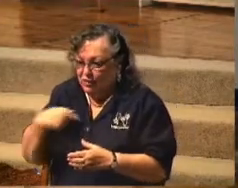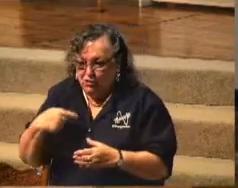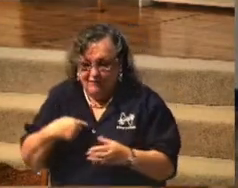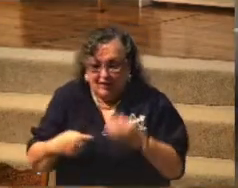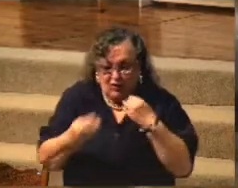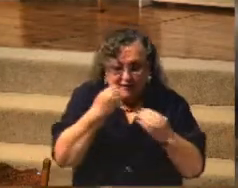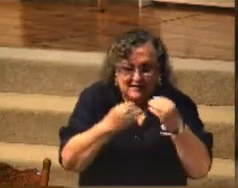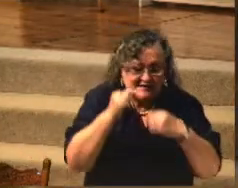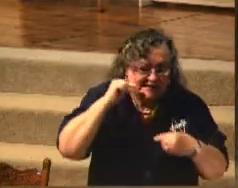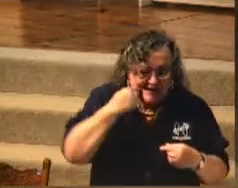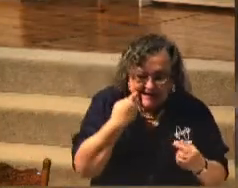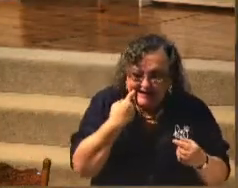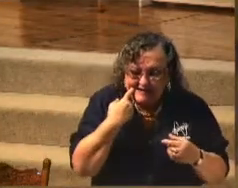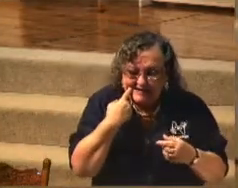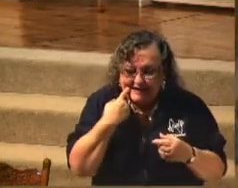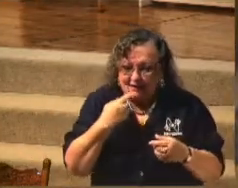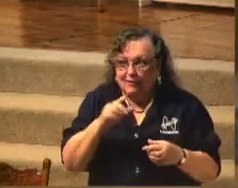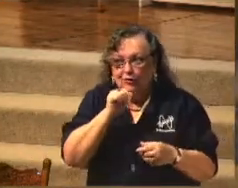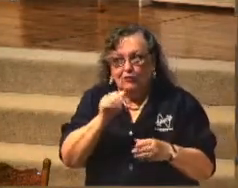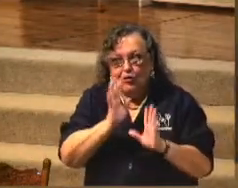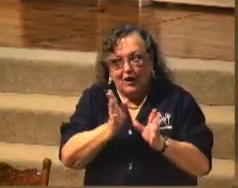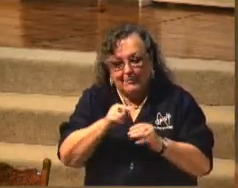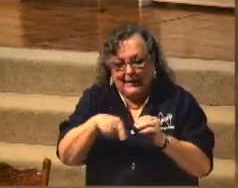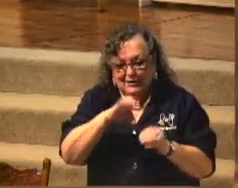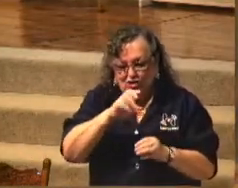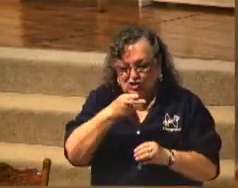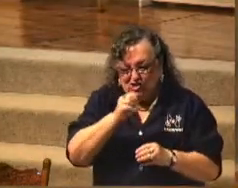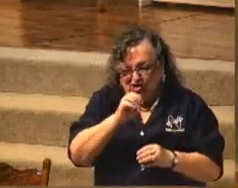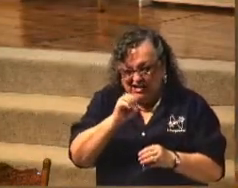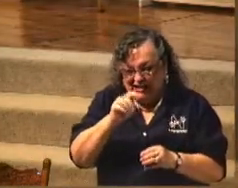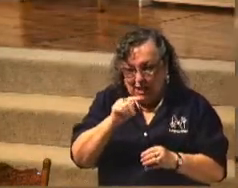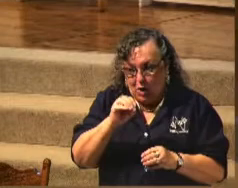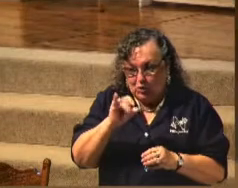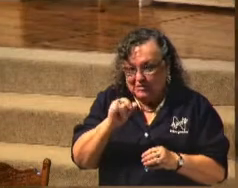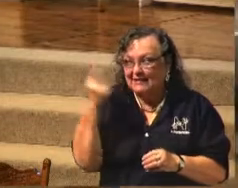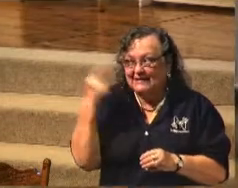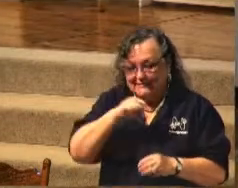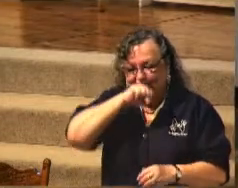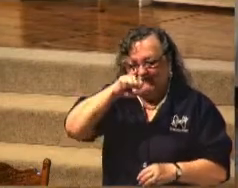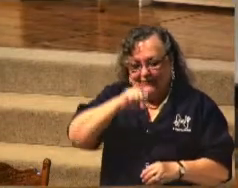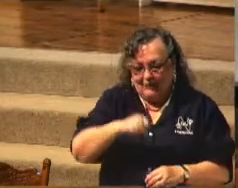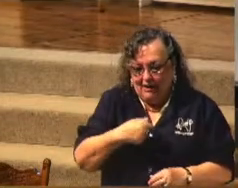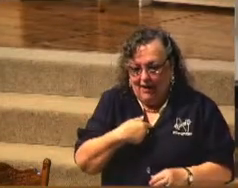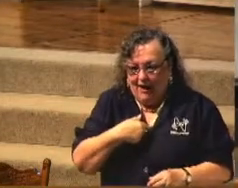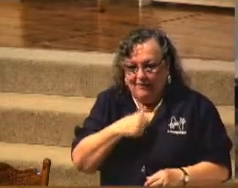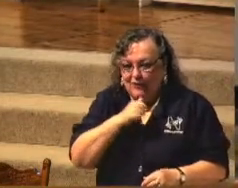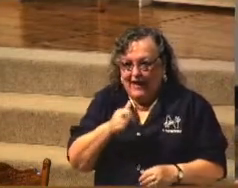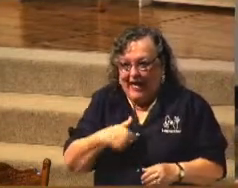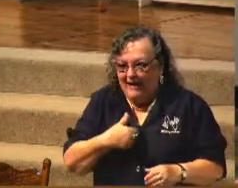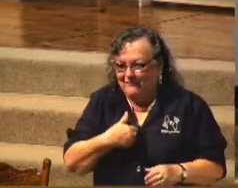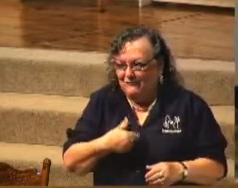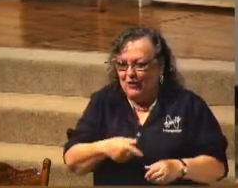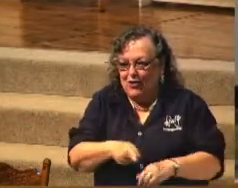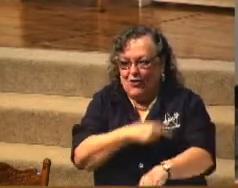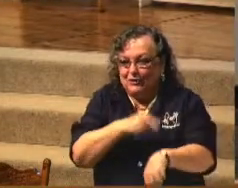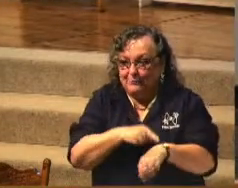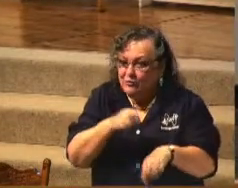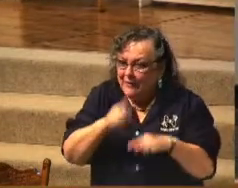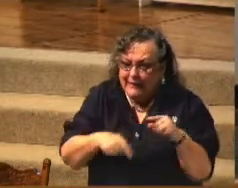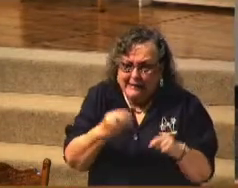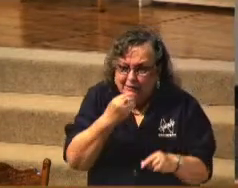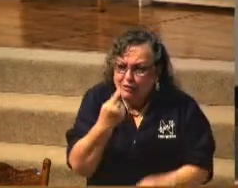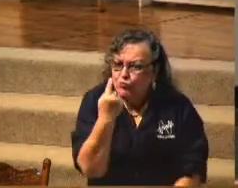Cheetos. Oh, don't talk about Cheetos. Man, I haven't had Cheetos in I don't know how long. You can't eat just one.